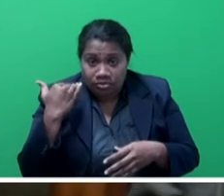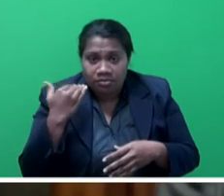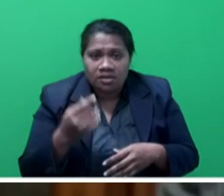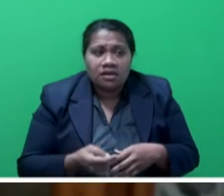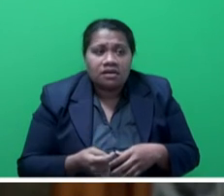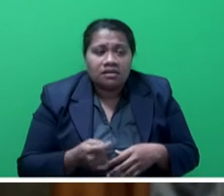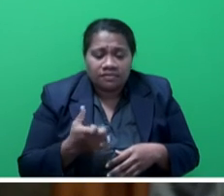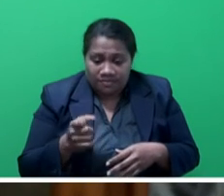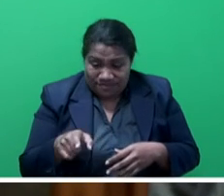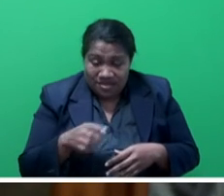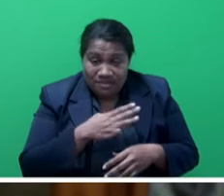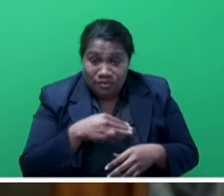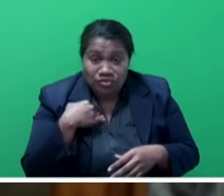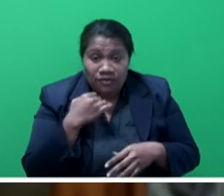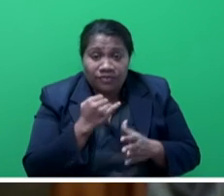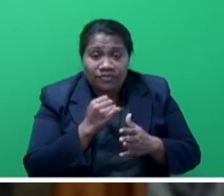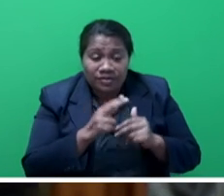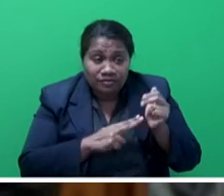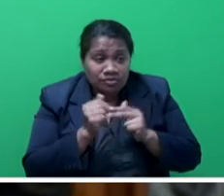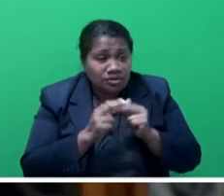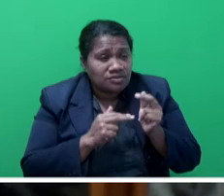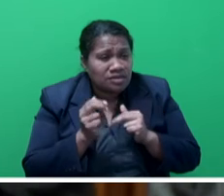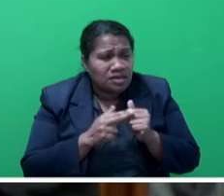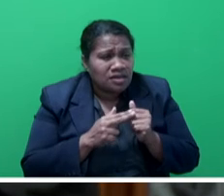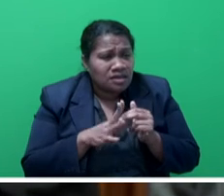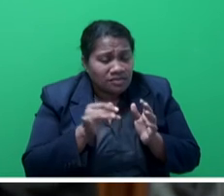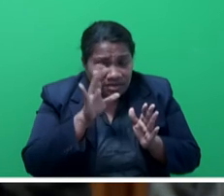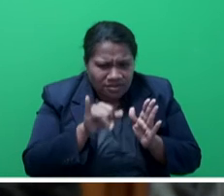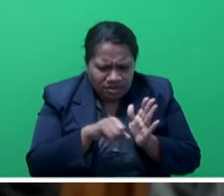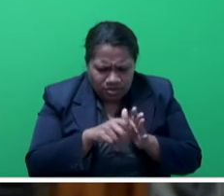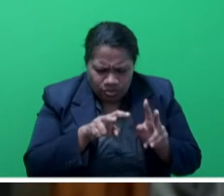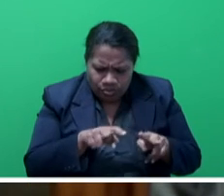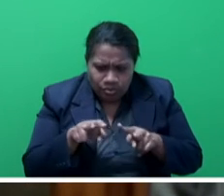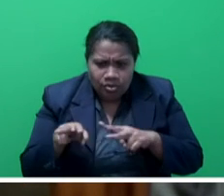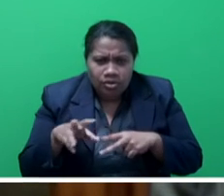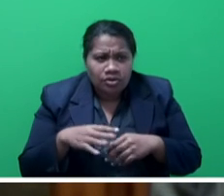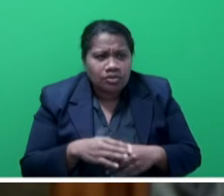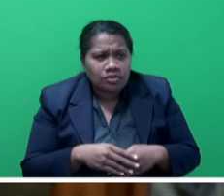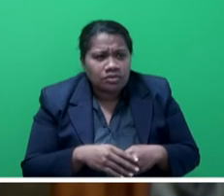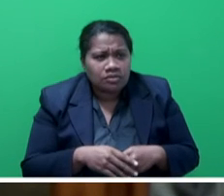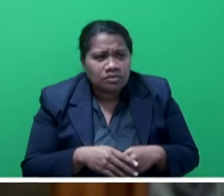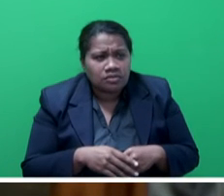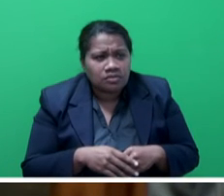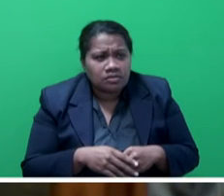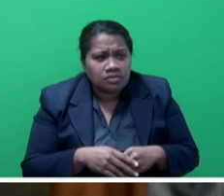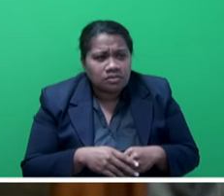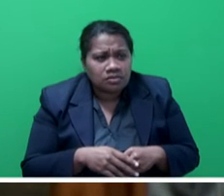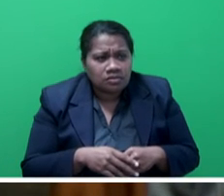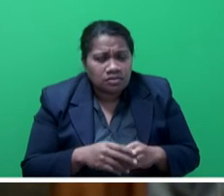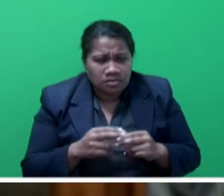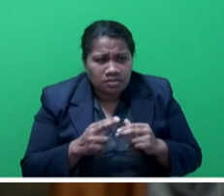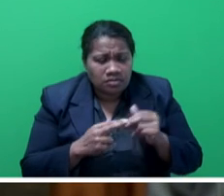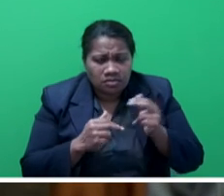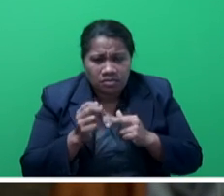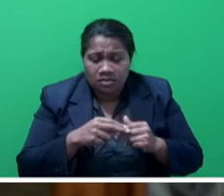Infrastructure and the subsequent identification of traces of asbestos in the boiler room infrastructure in the May of